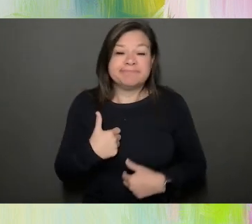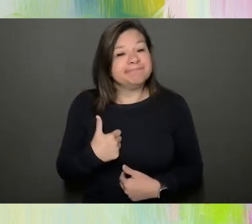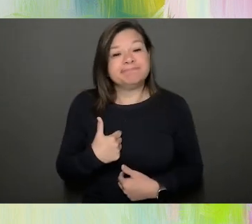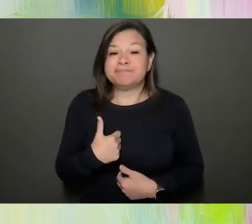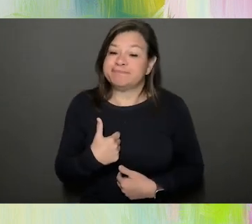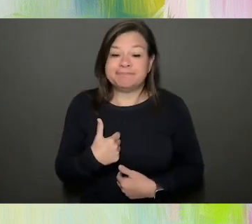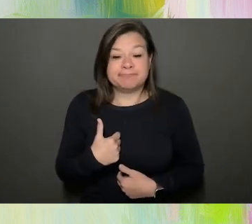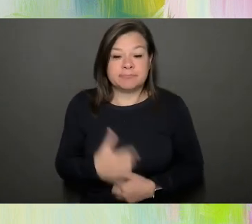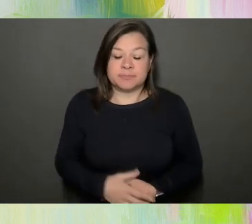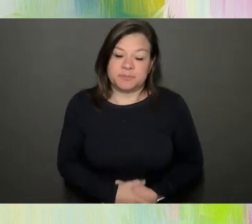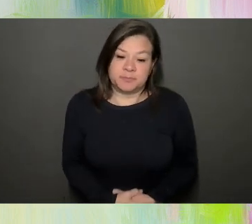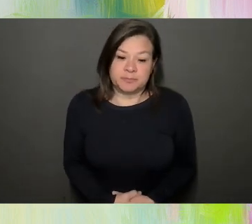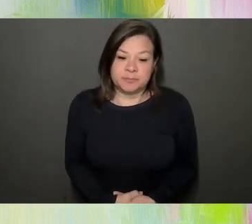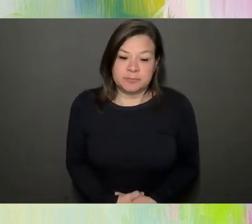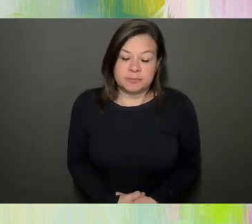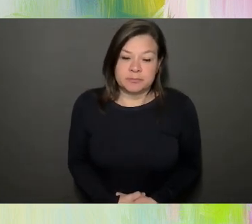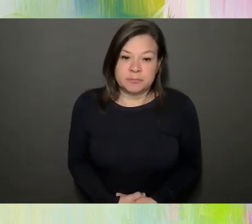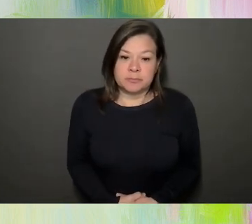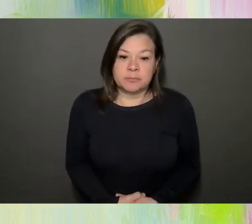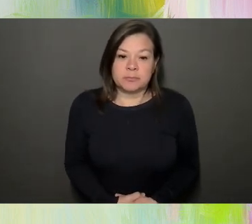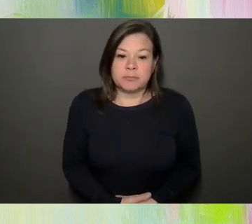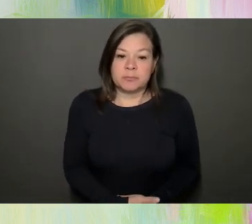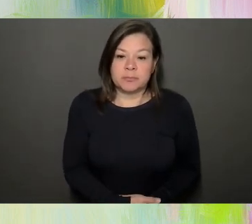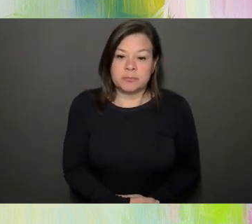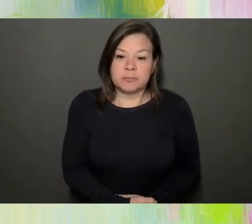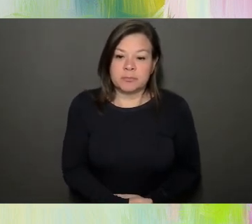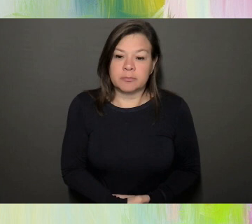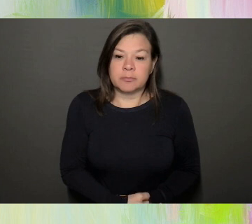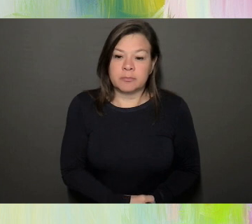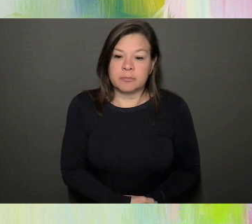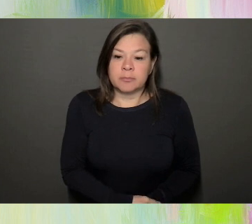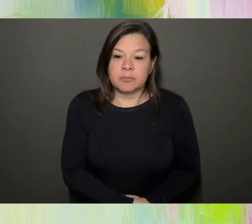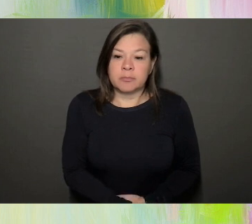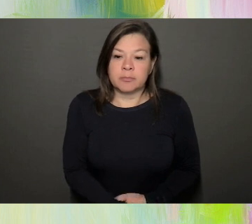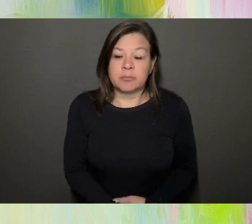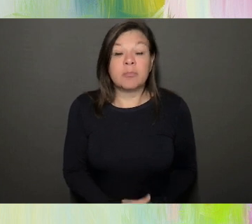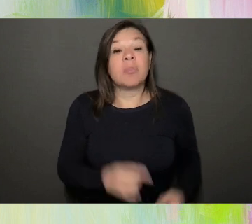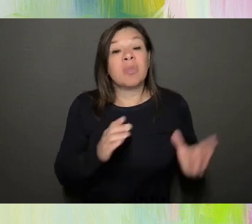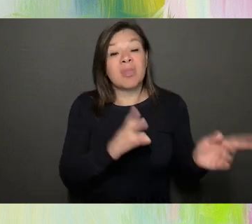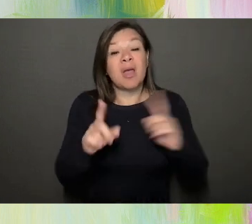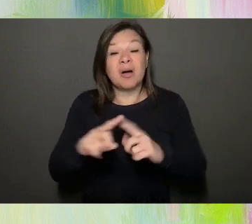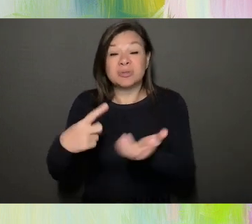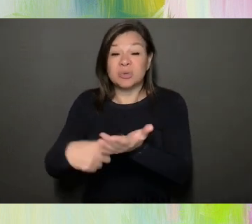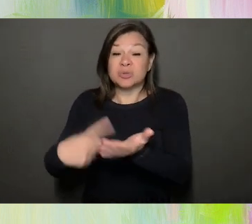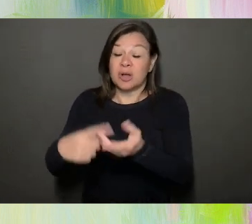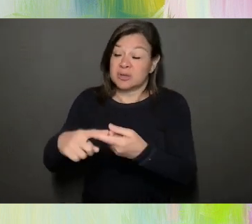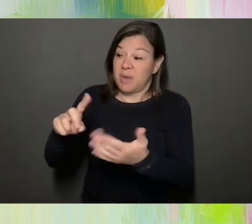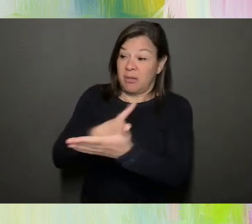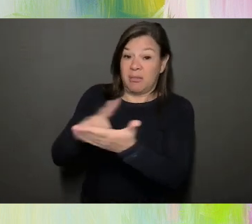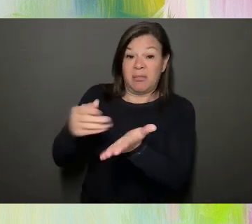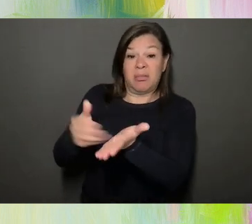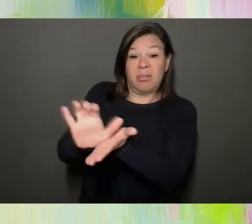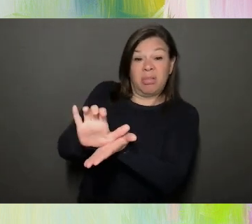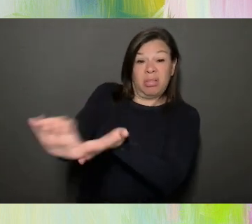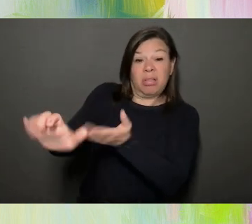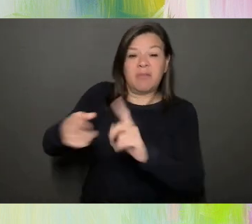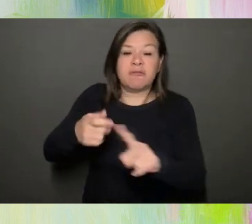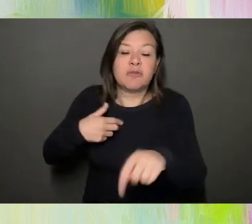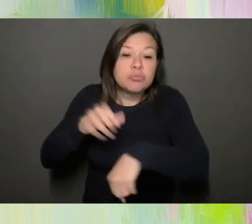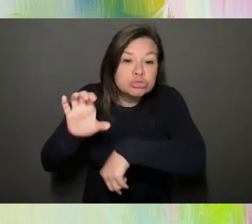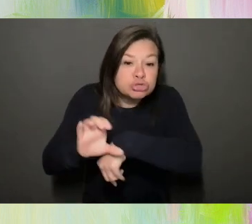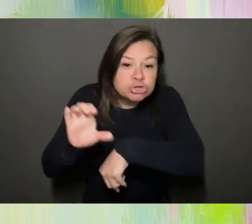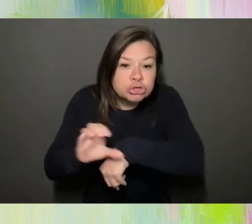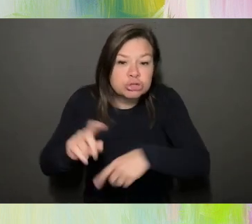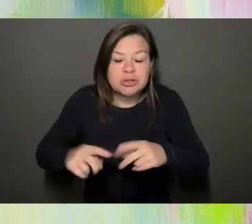Then they also discuss a lot of the discrimination that they suffer from the church and from, uh, from religious